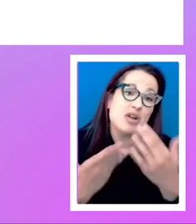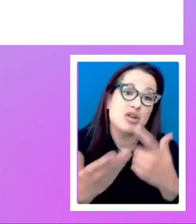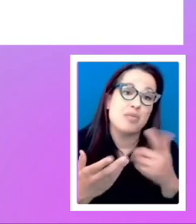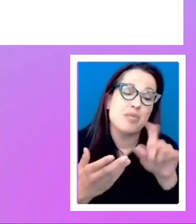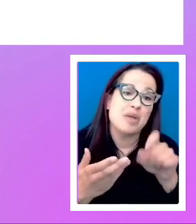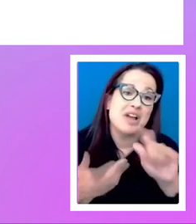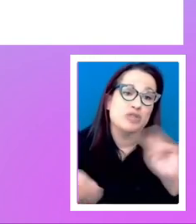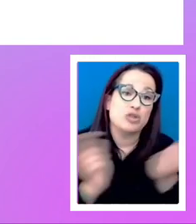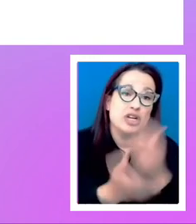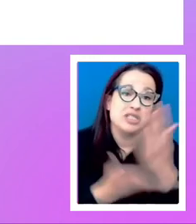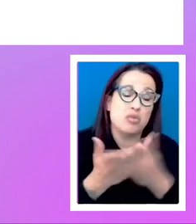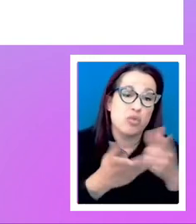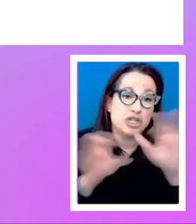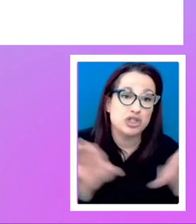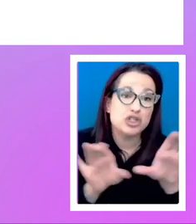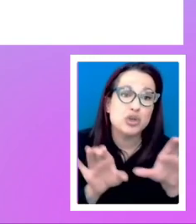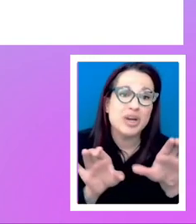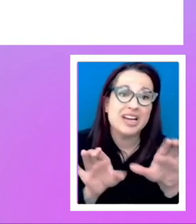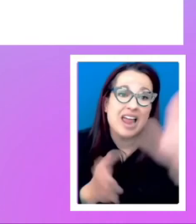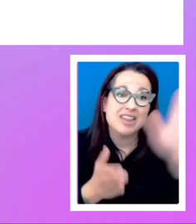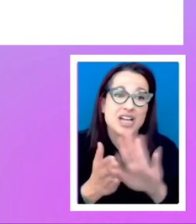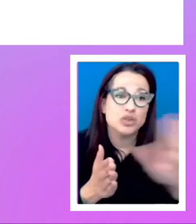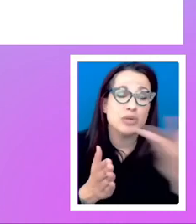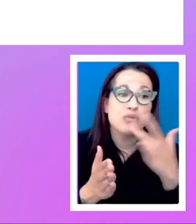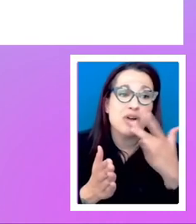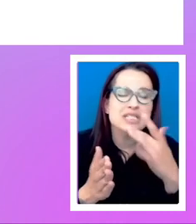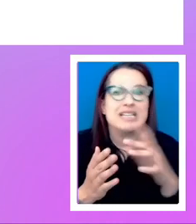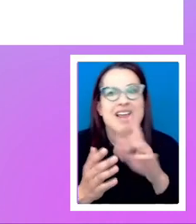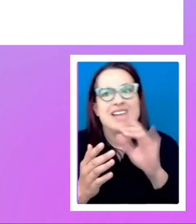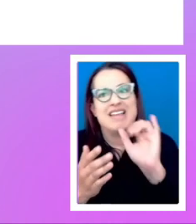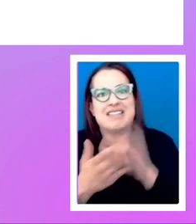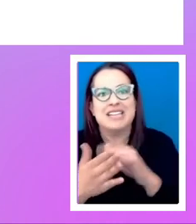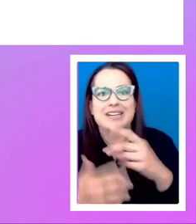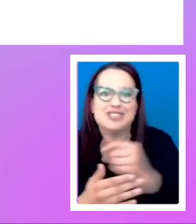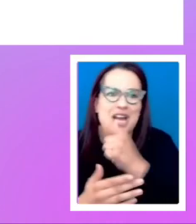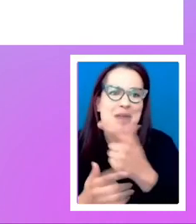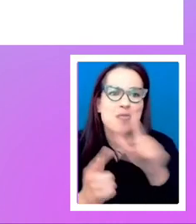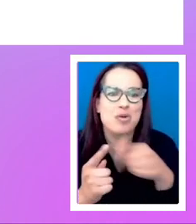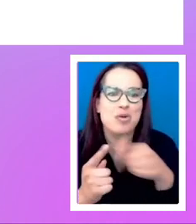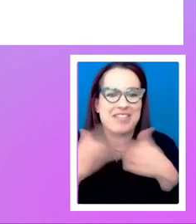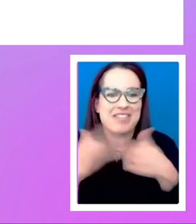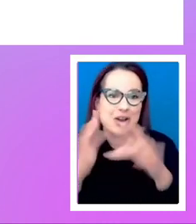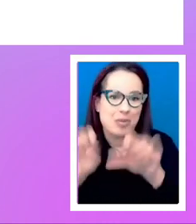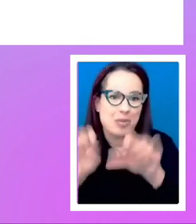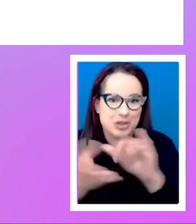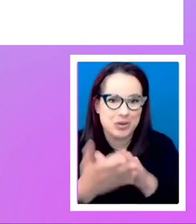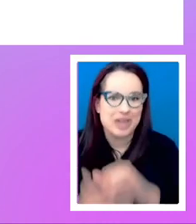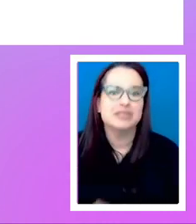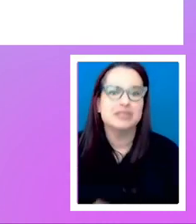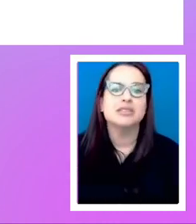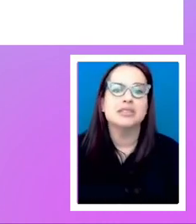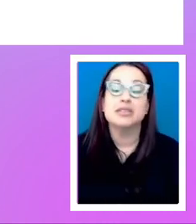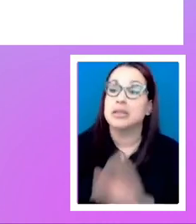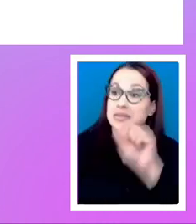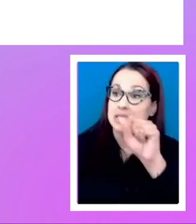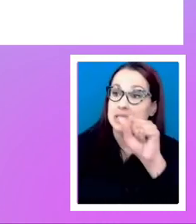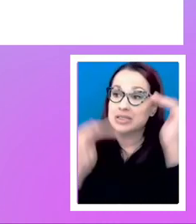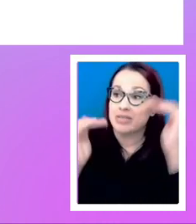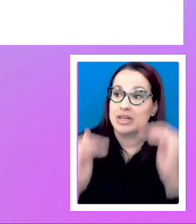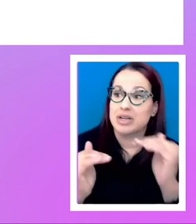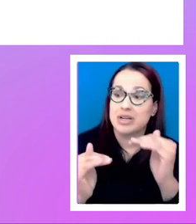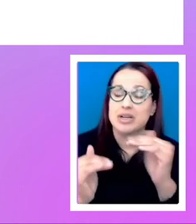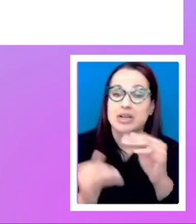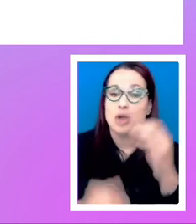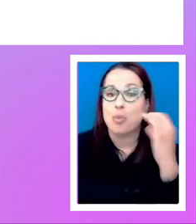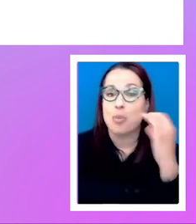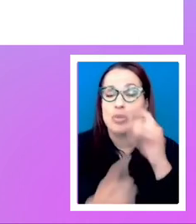Which is a shame when we've got the technical ability to do it. Yeah, definitely. Okay. We have one, a mobile specific question here